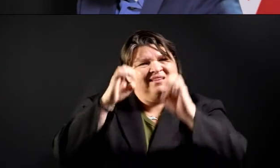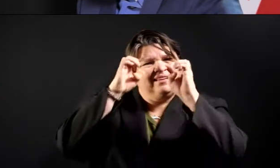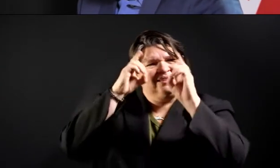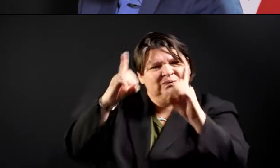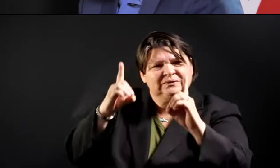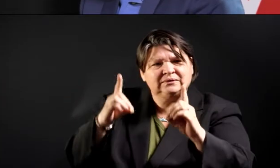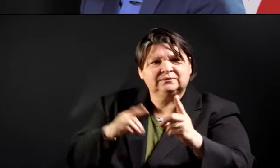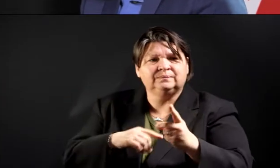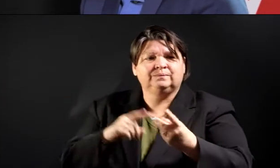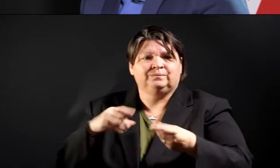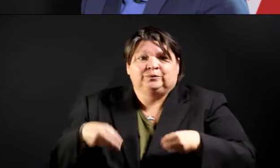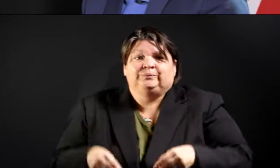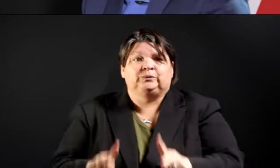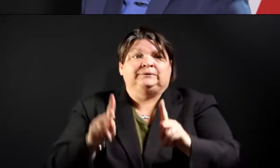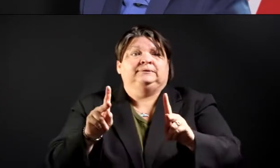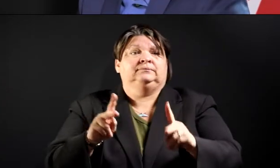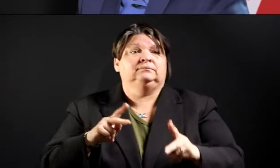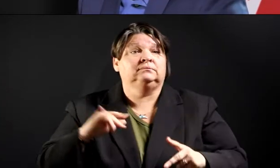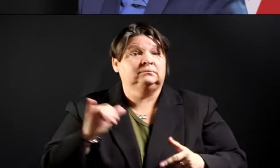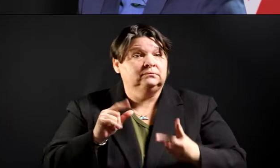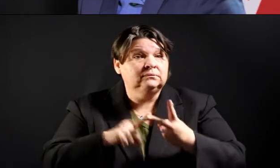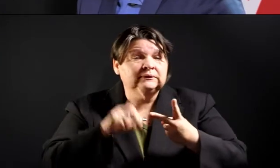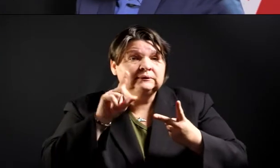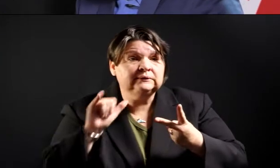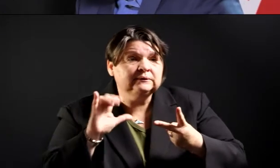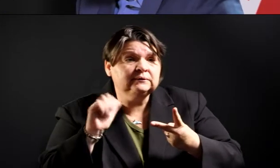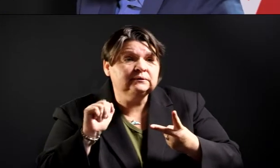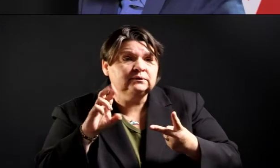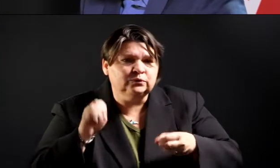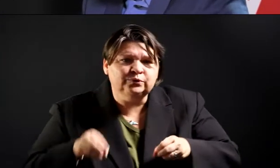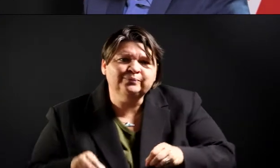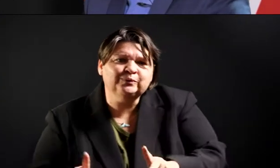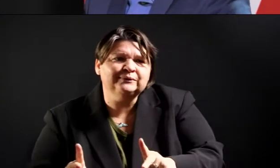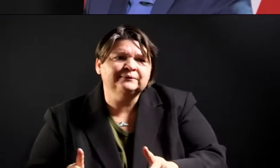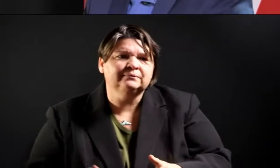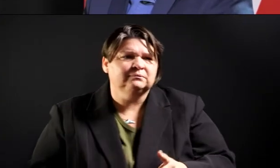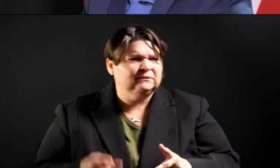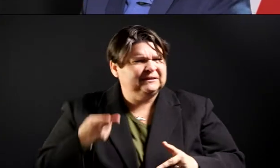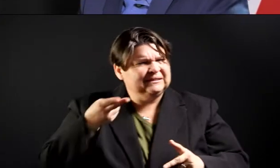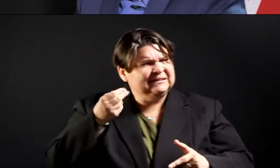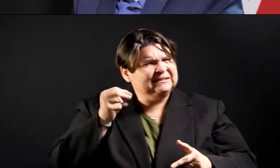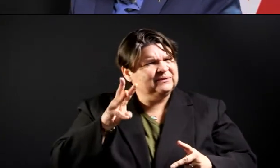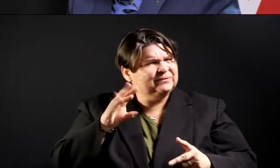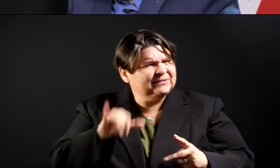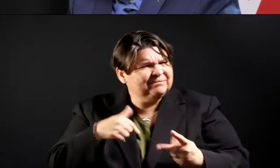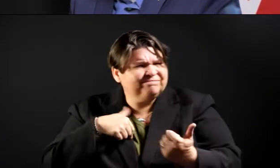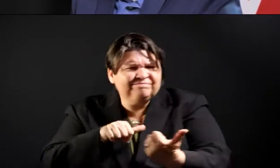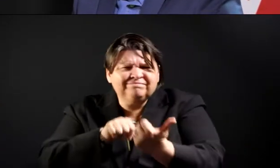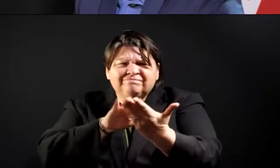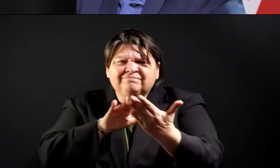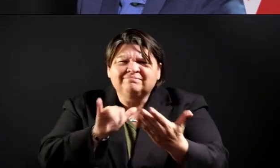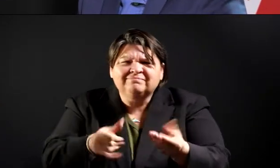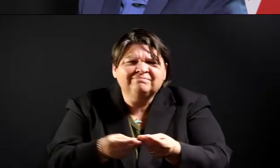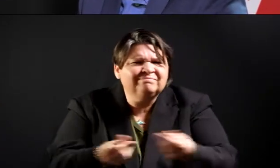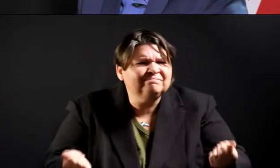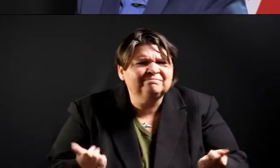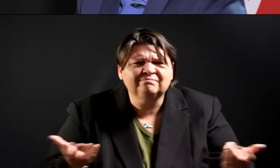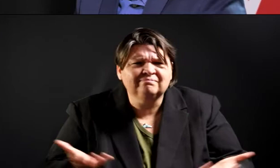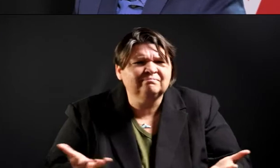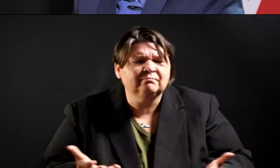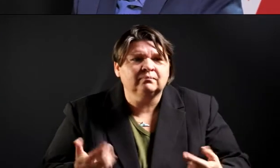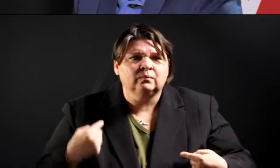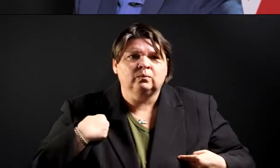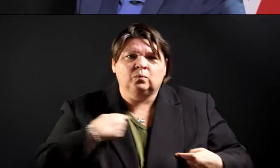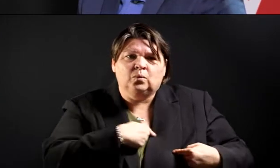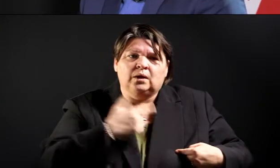opportunities. So, right now, we've begun to explore how we address that. Fortunately, our homeless liaison is already busy at work